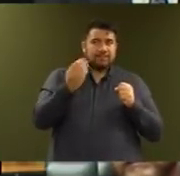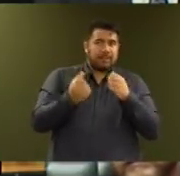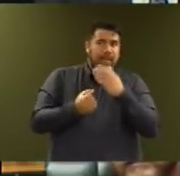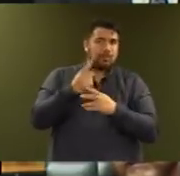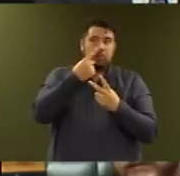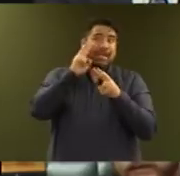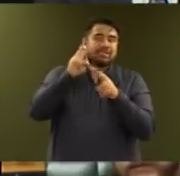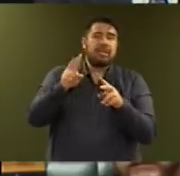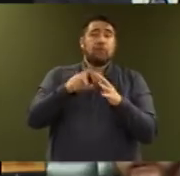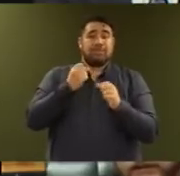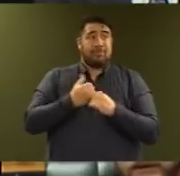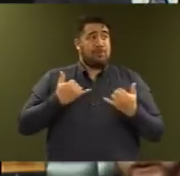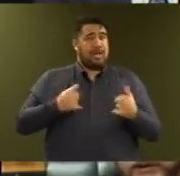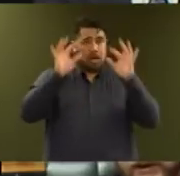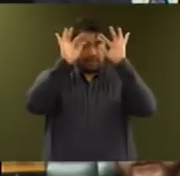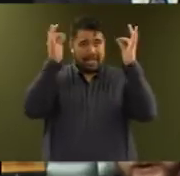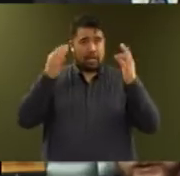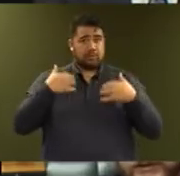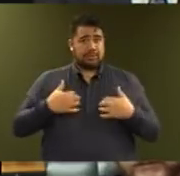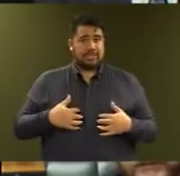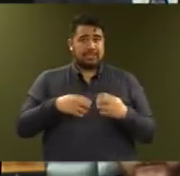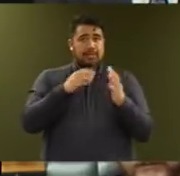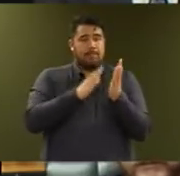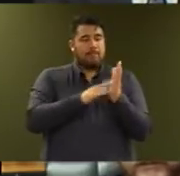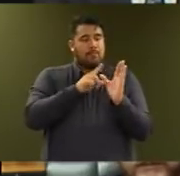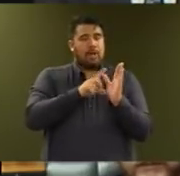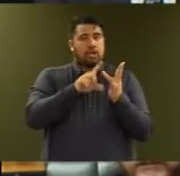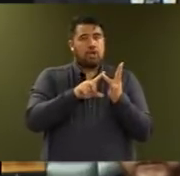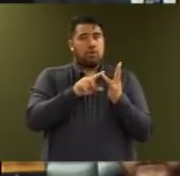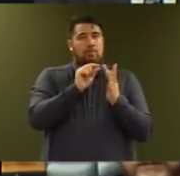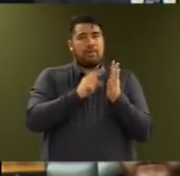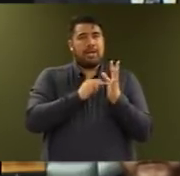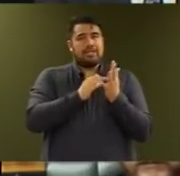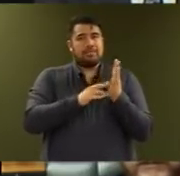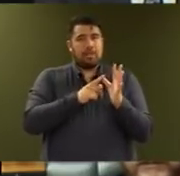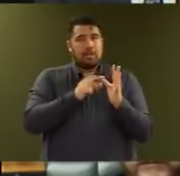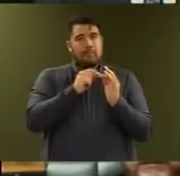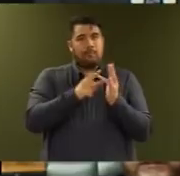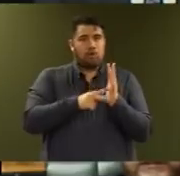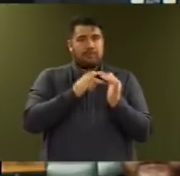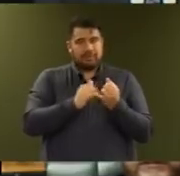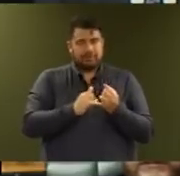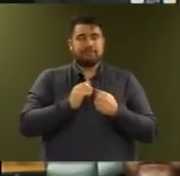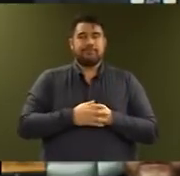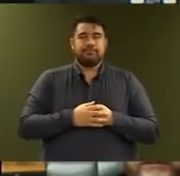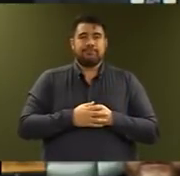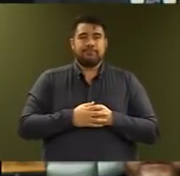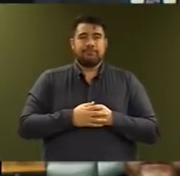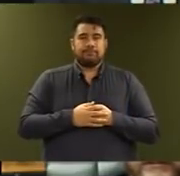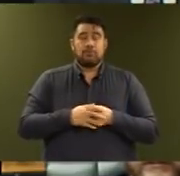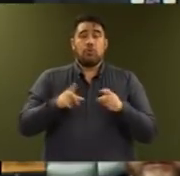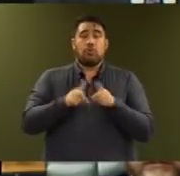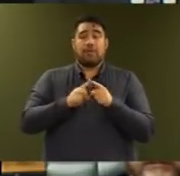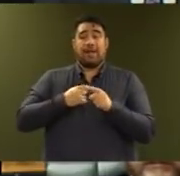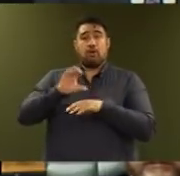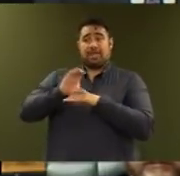Mycoplasma bovis cattle disease. We are also delivering on our Budget Responsibility Rules by keeping government expenditure below